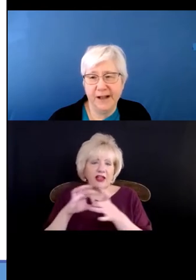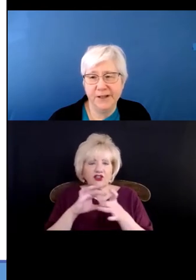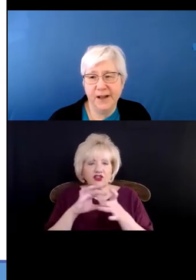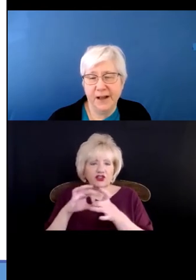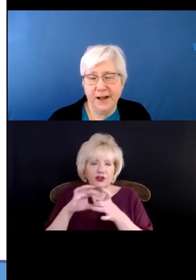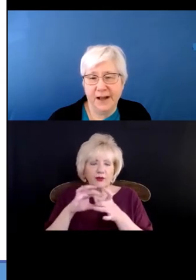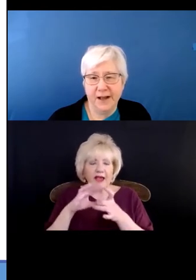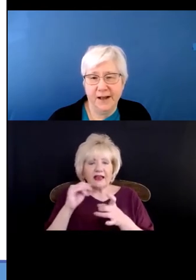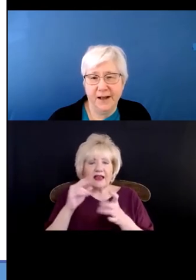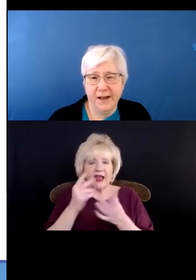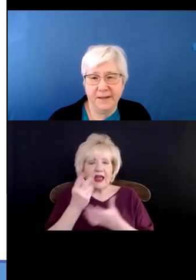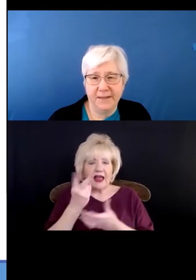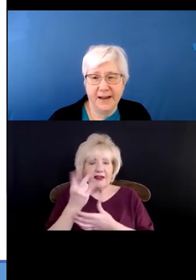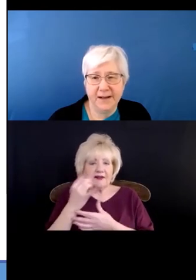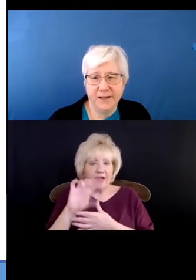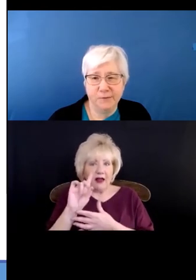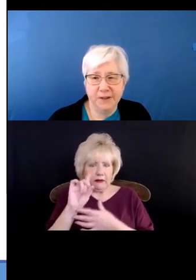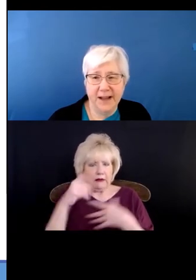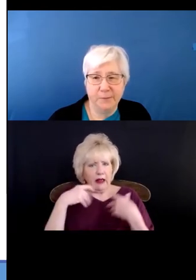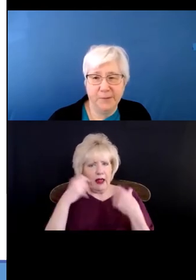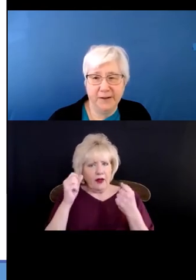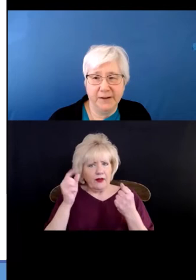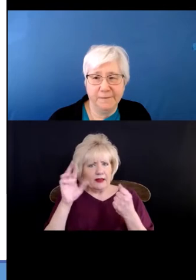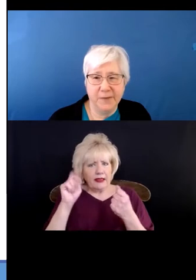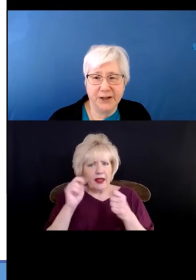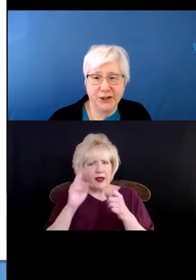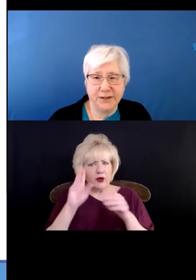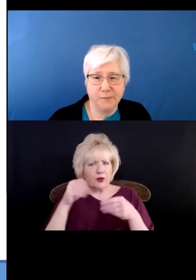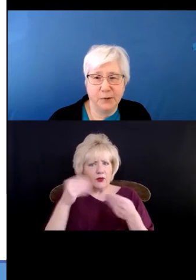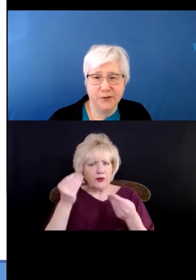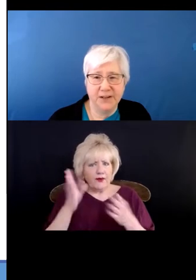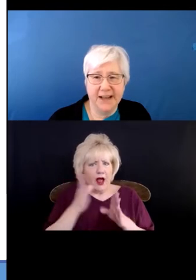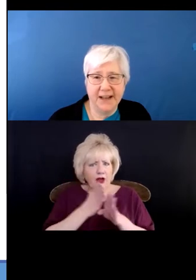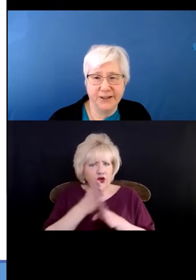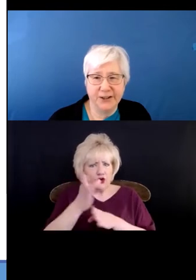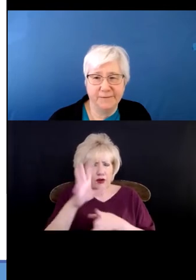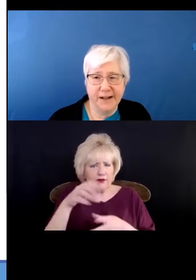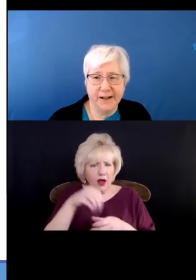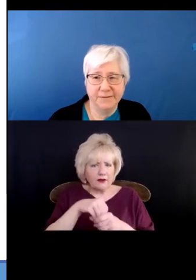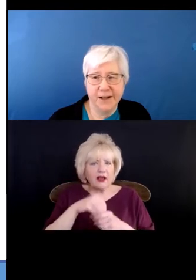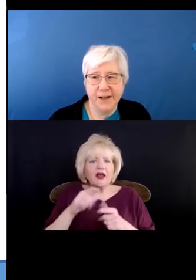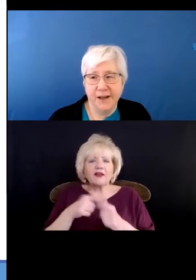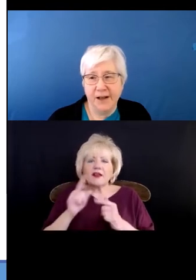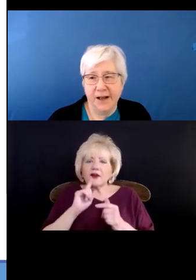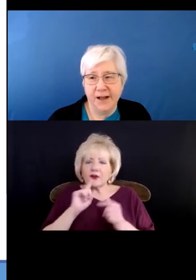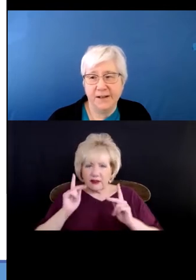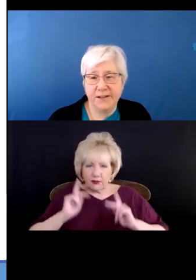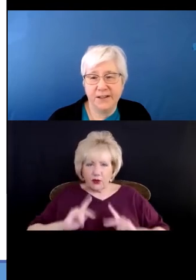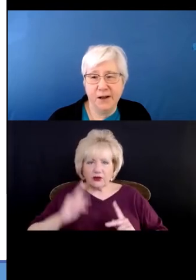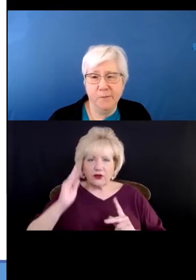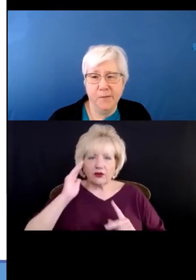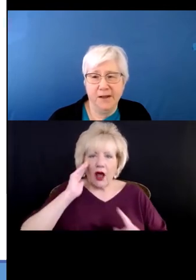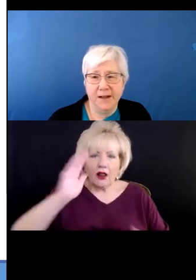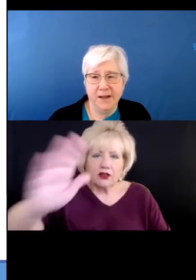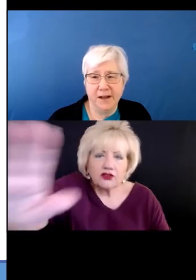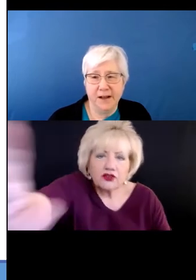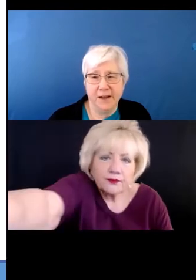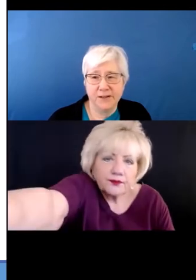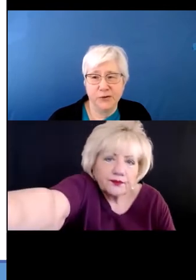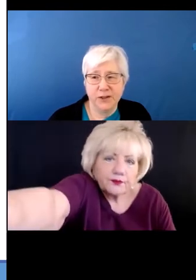involved, that is reliable information. There's personal knowledge involved. Some